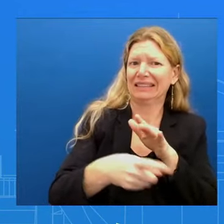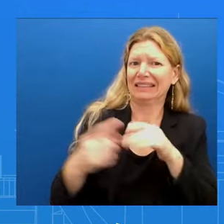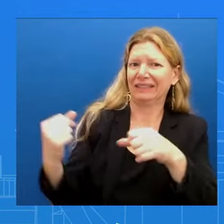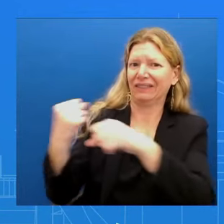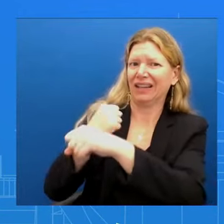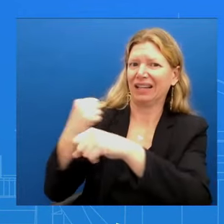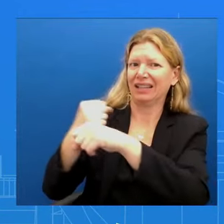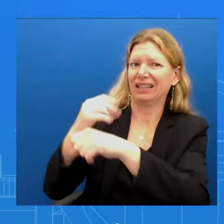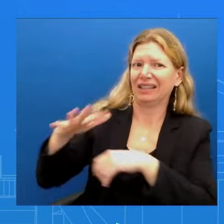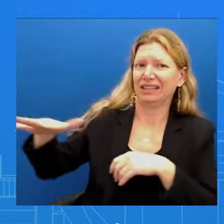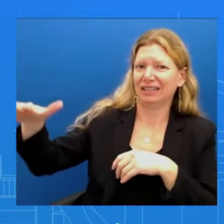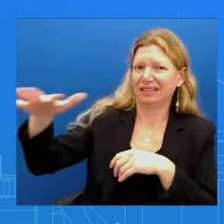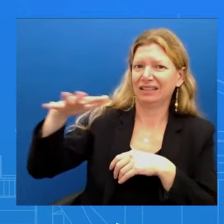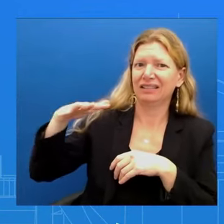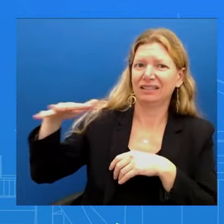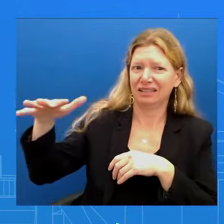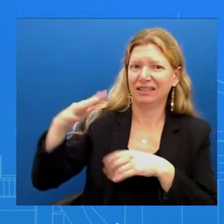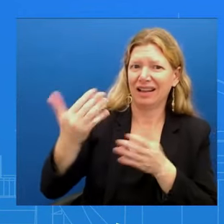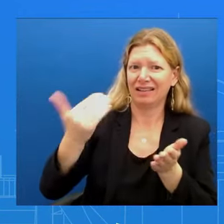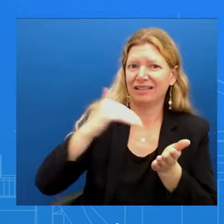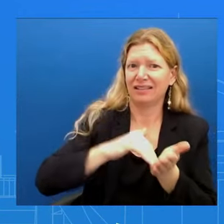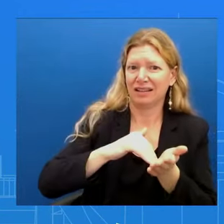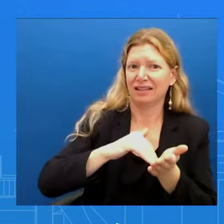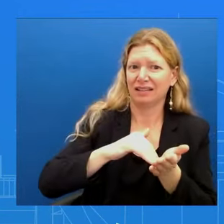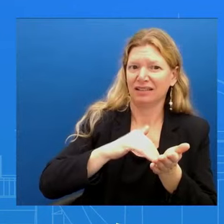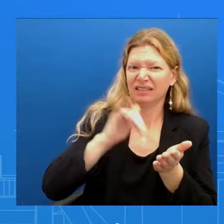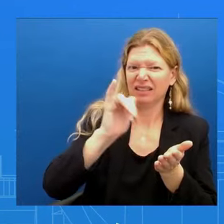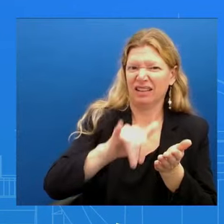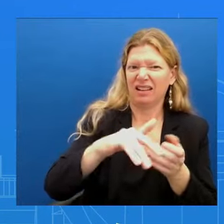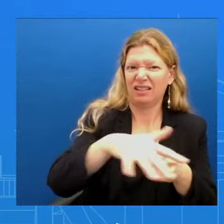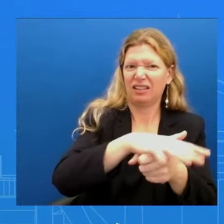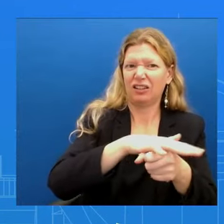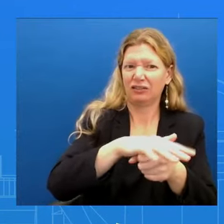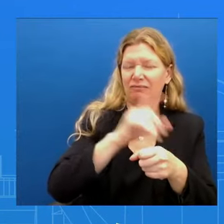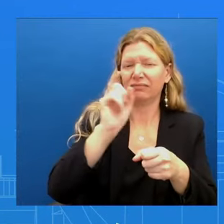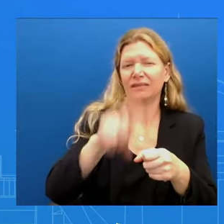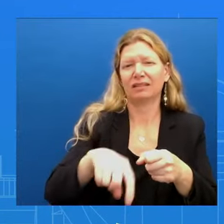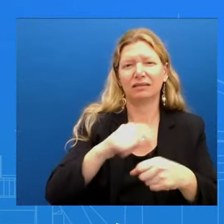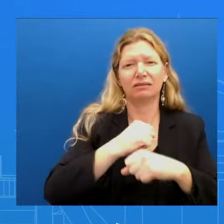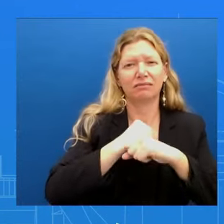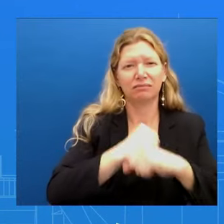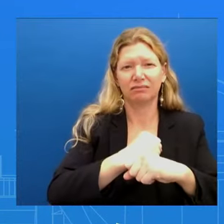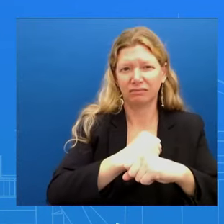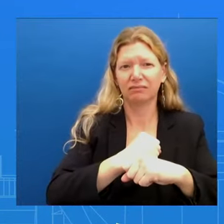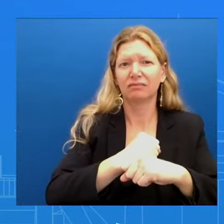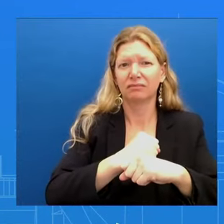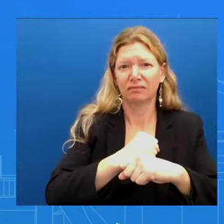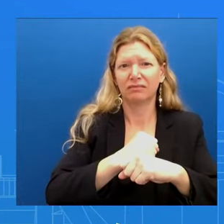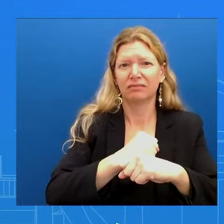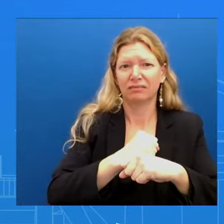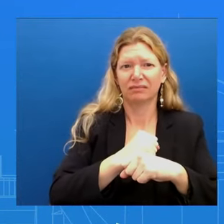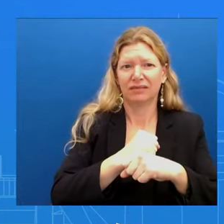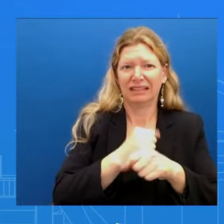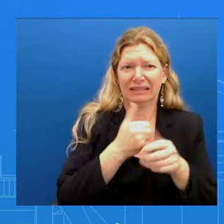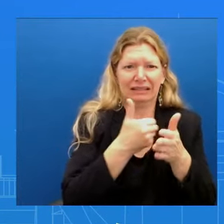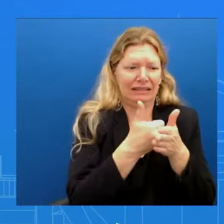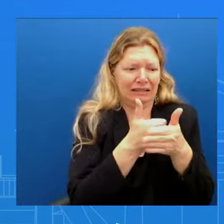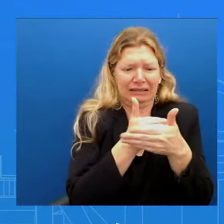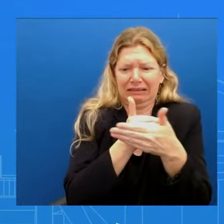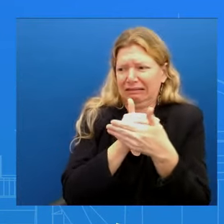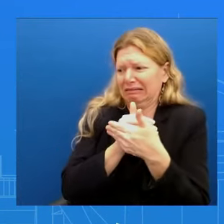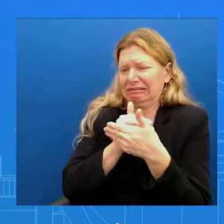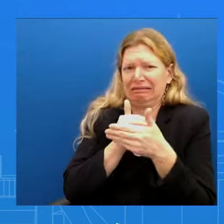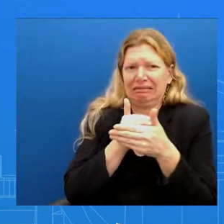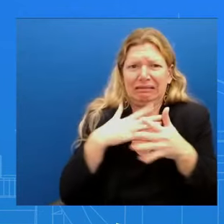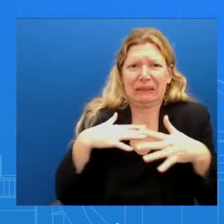for their safety at that number and in such confined spaces is difficult There's no question about it That's going to be a heavy